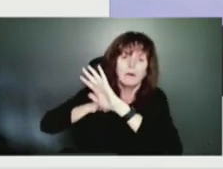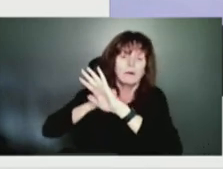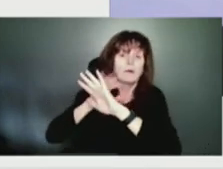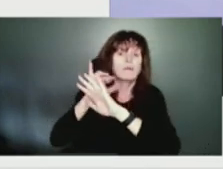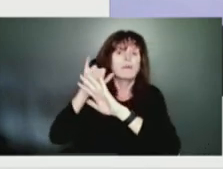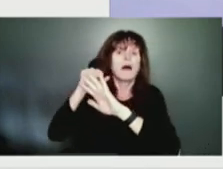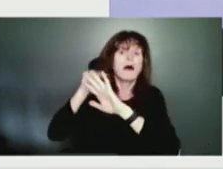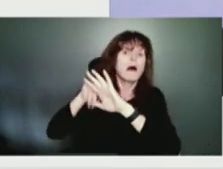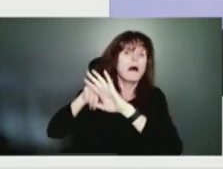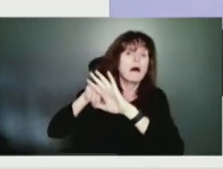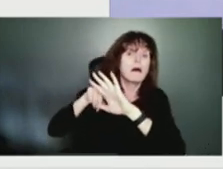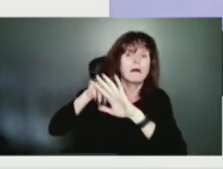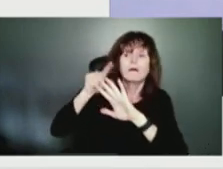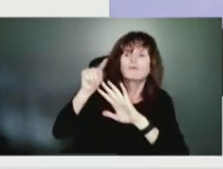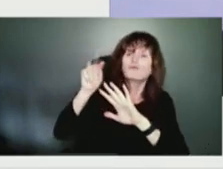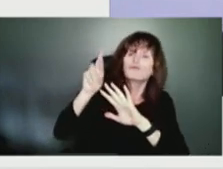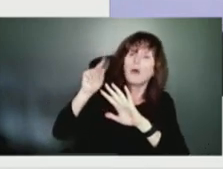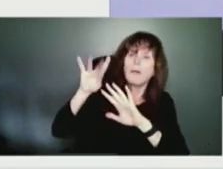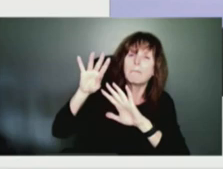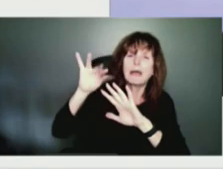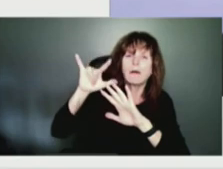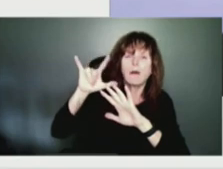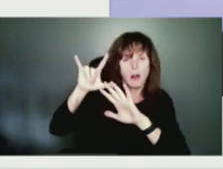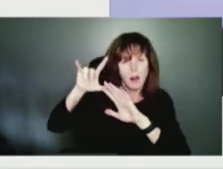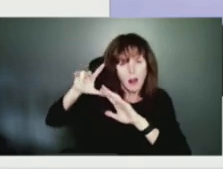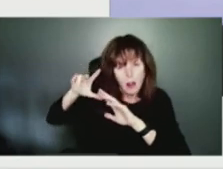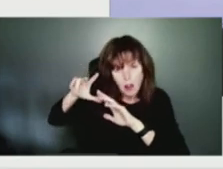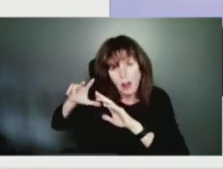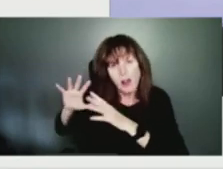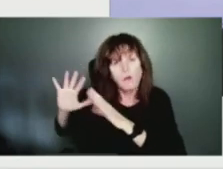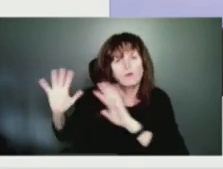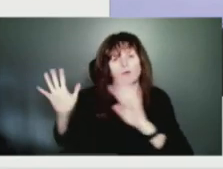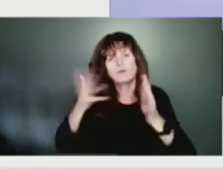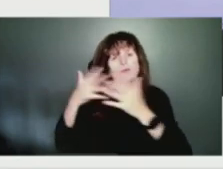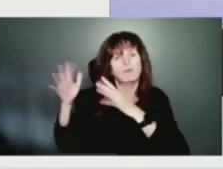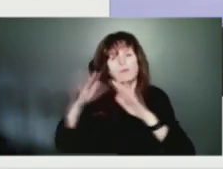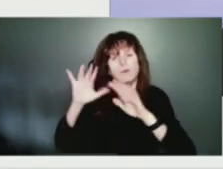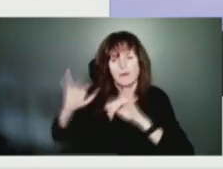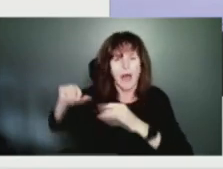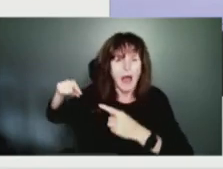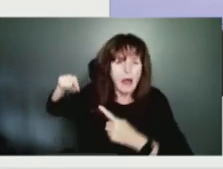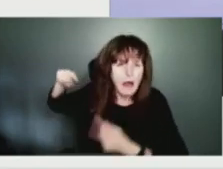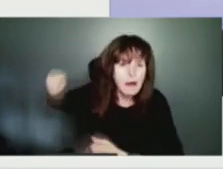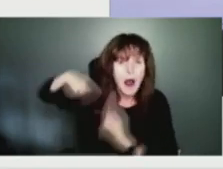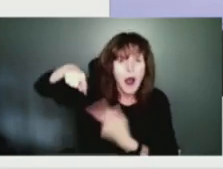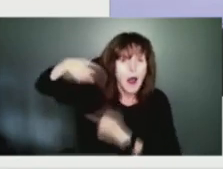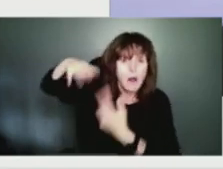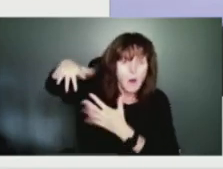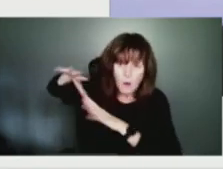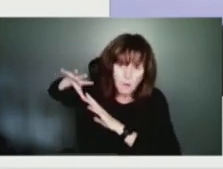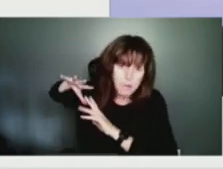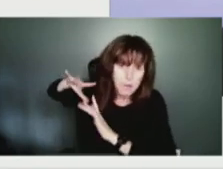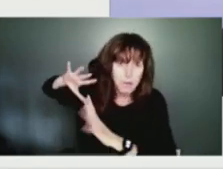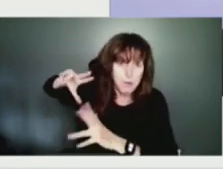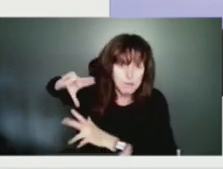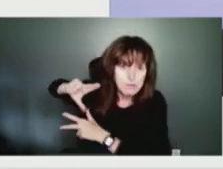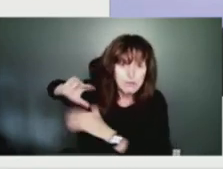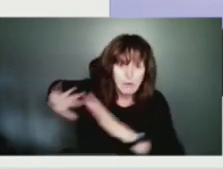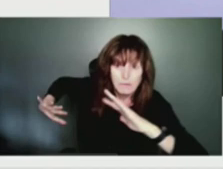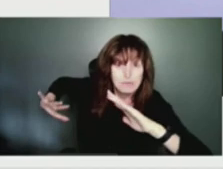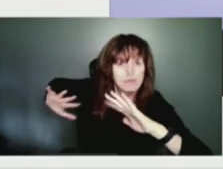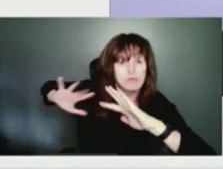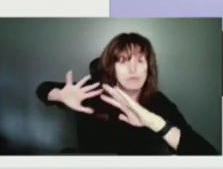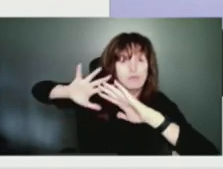as it continues to approach Nova Scotia. So that's going to probably enhance some of the rainfall well ahead